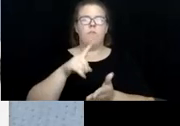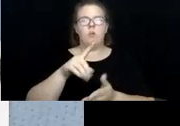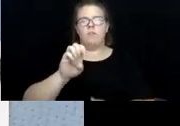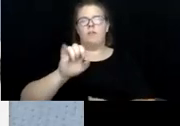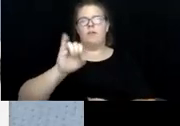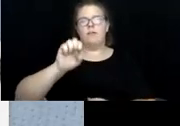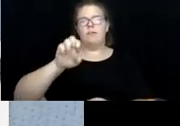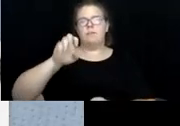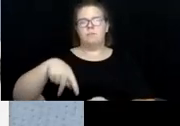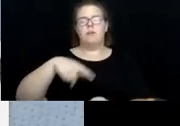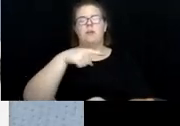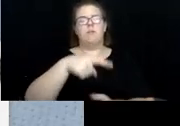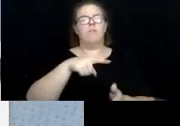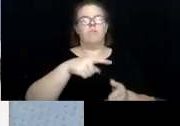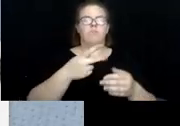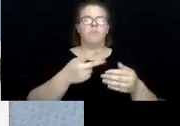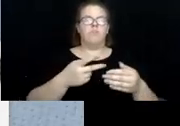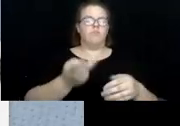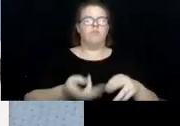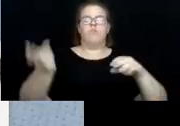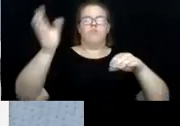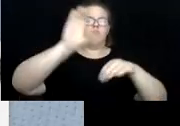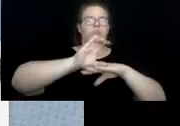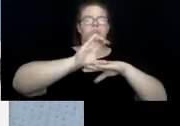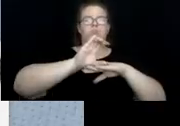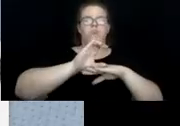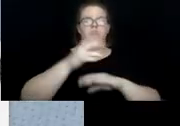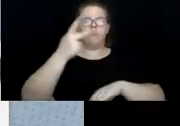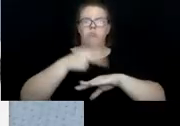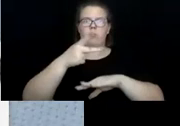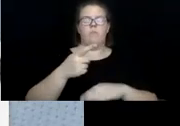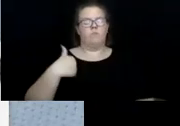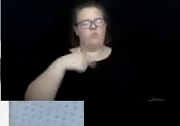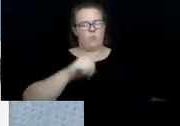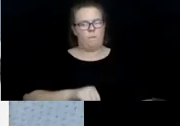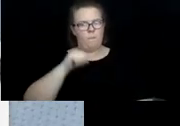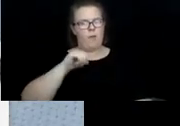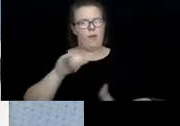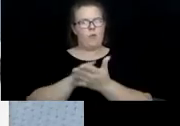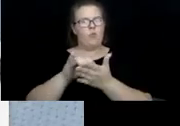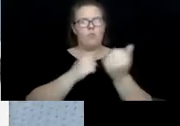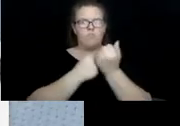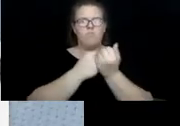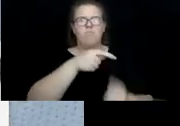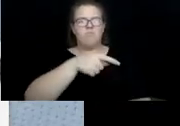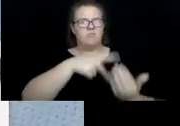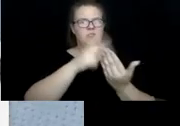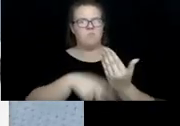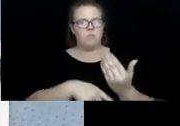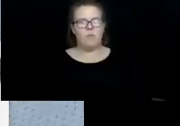for the elderly and helped so many more people. So we're very proud of New York State for that. And next slide, please.